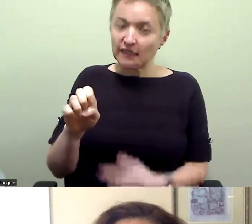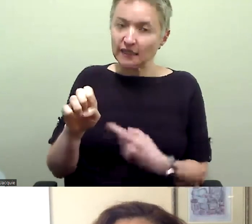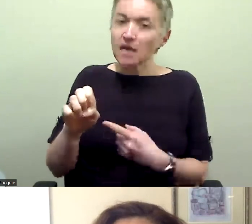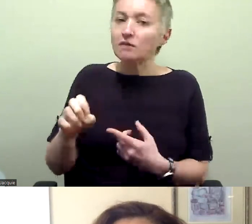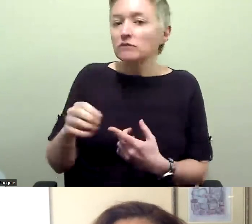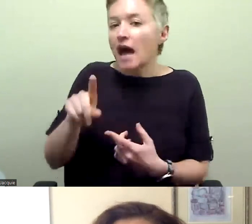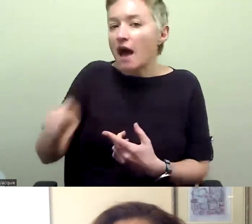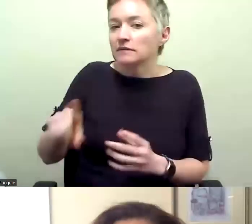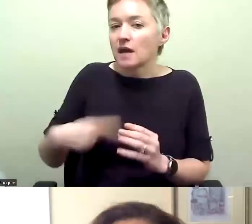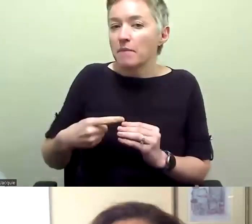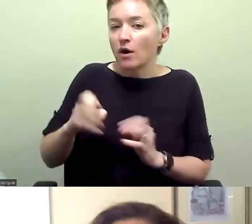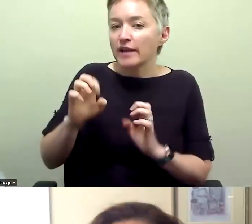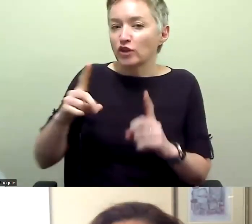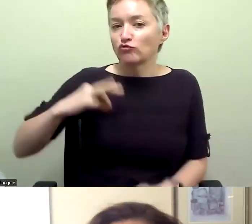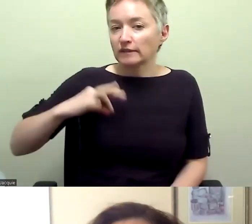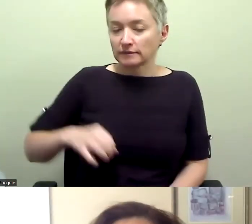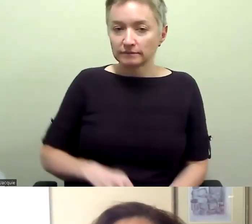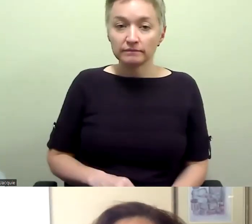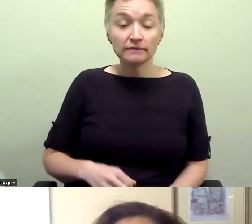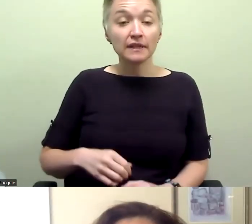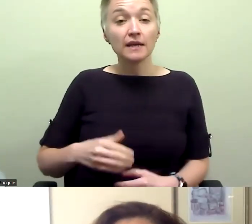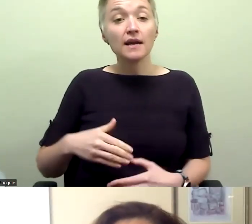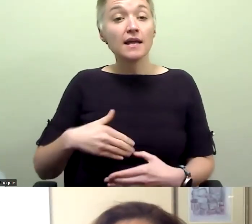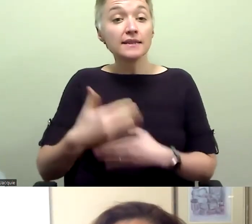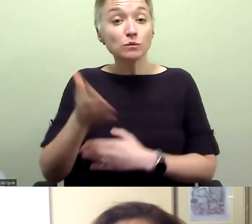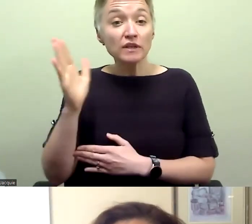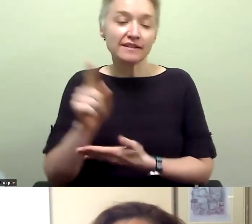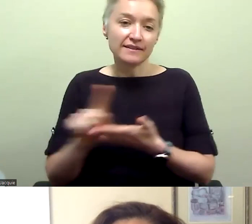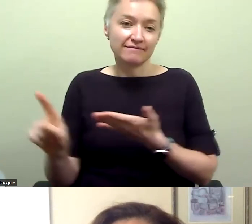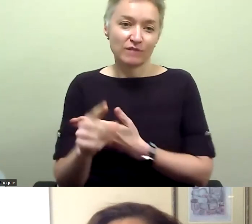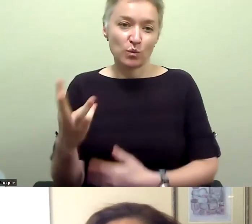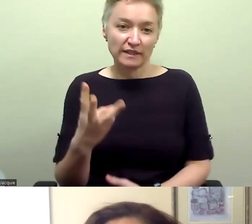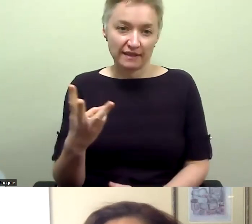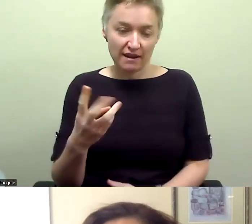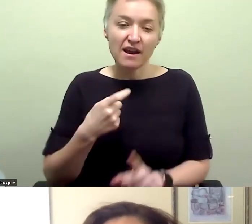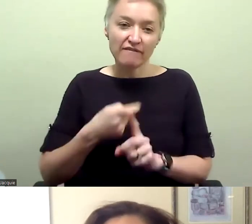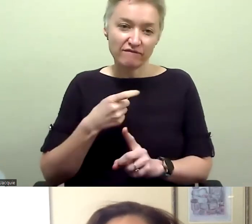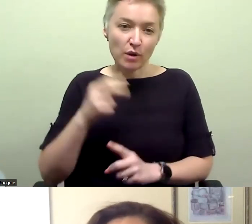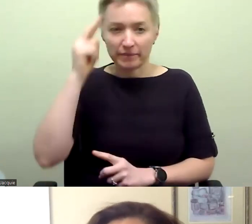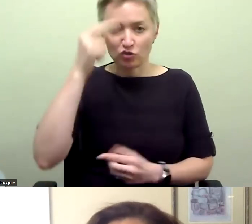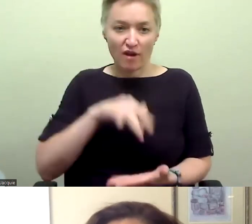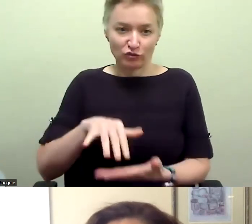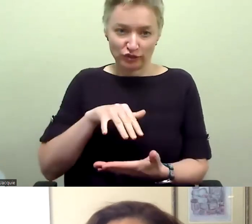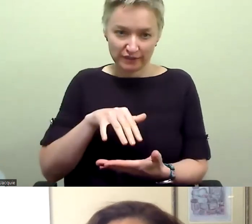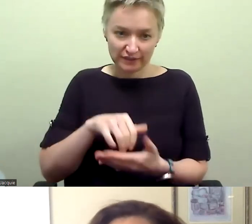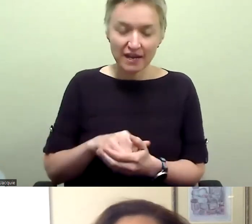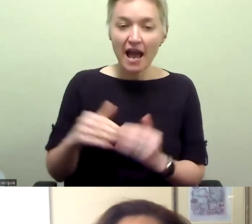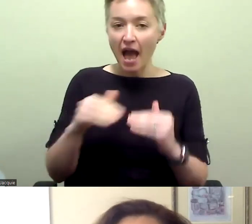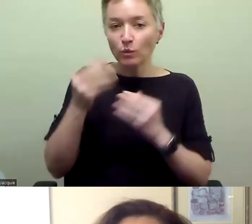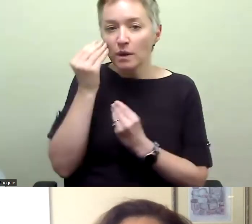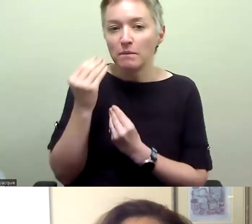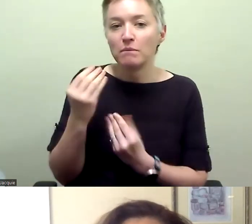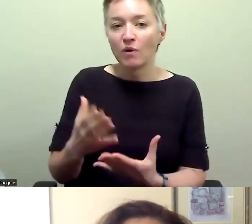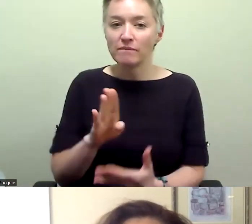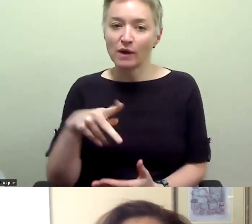Um, our next presentation is next Wednesday, put together by Neurology, Equitable Informed Biopsychosocial Spiritual Home in